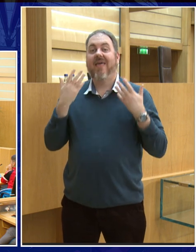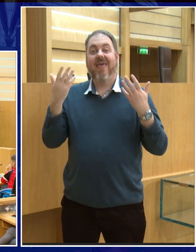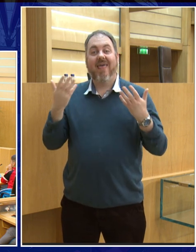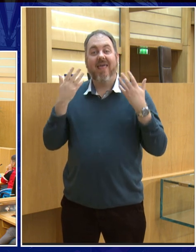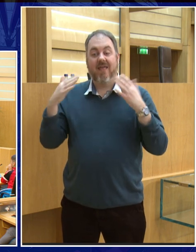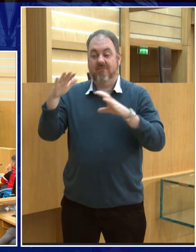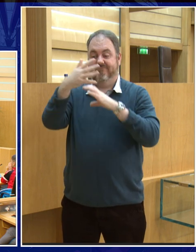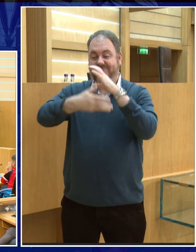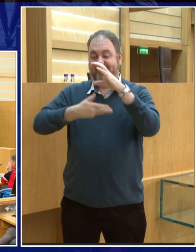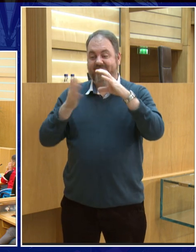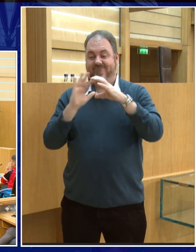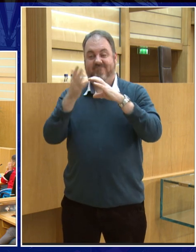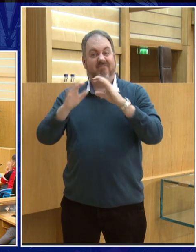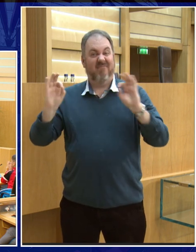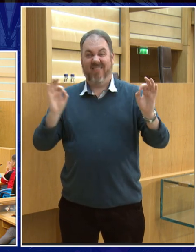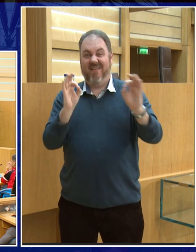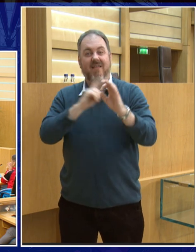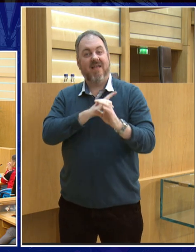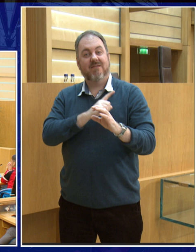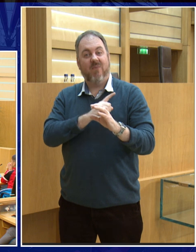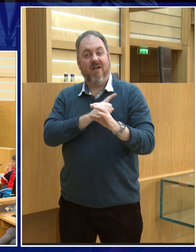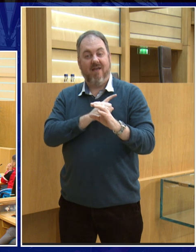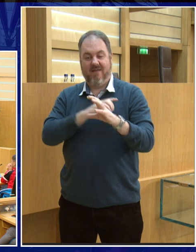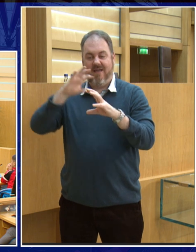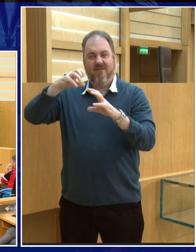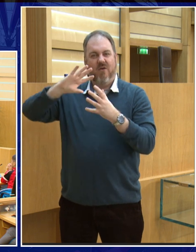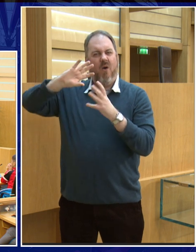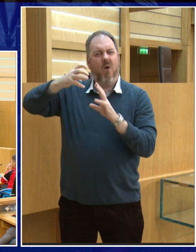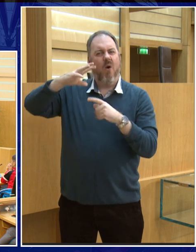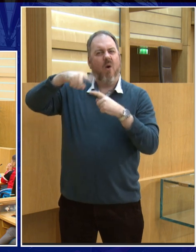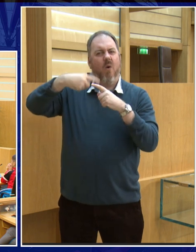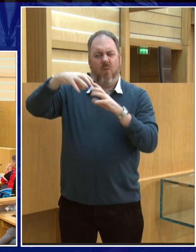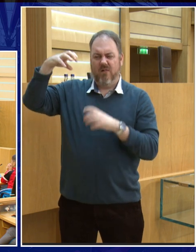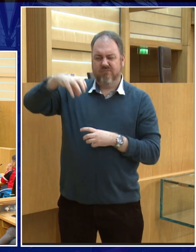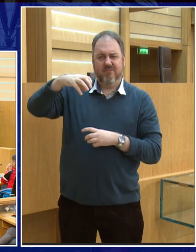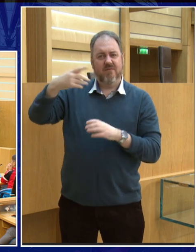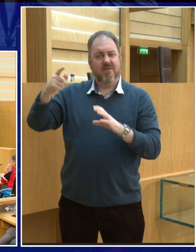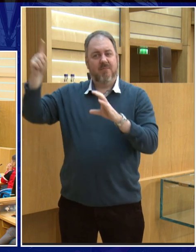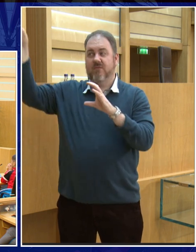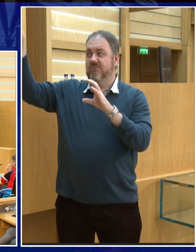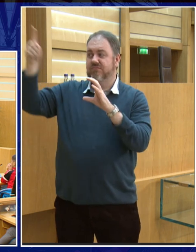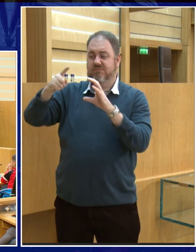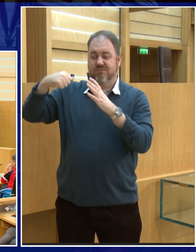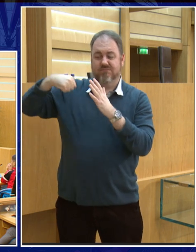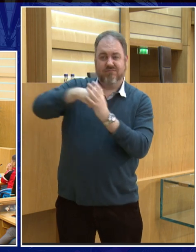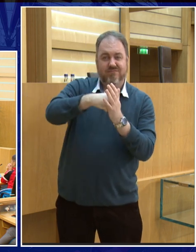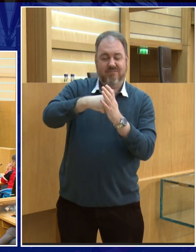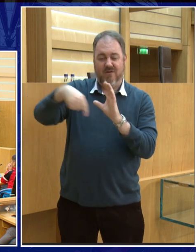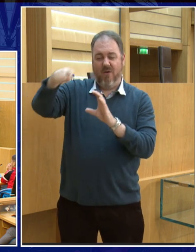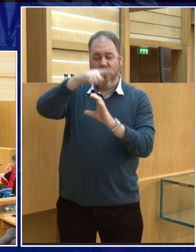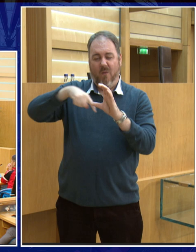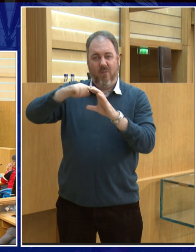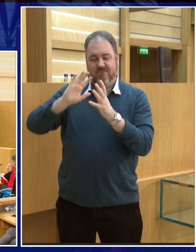And that's one of the reasons why we have all these craters. Because it hasn't got an atmosphere, here on the Earth, when a debris comes from space,